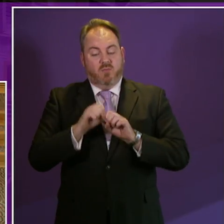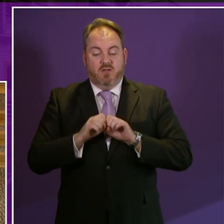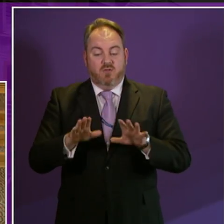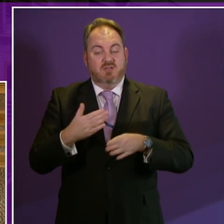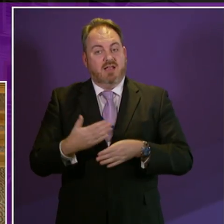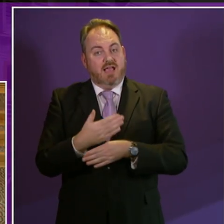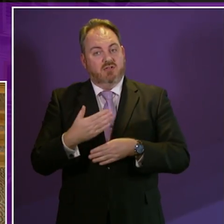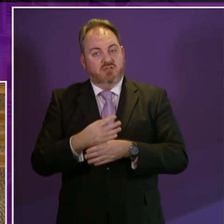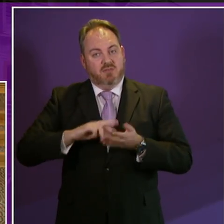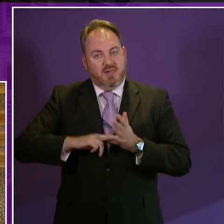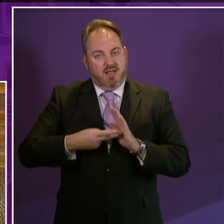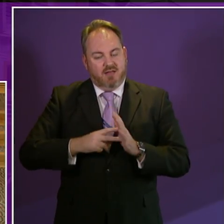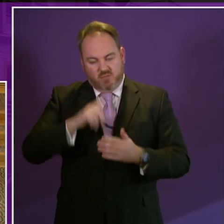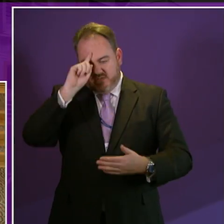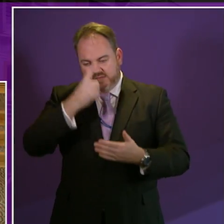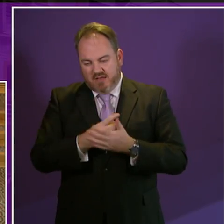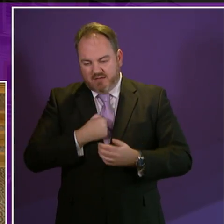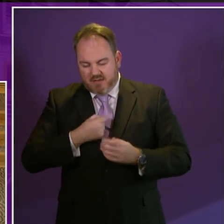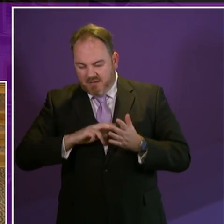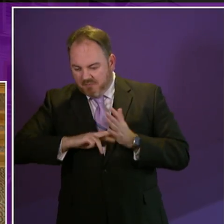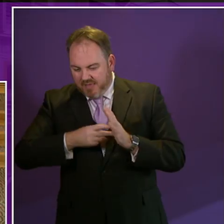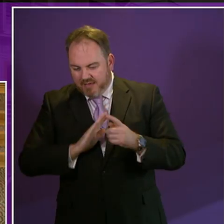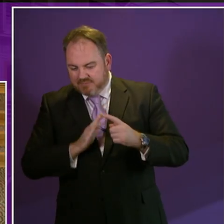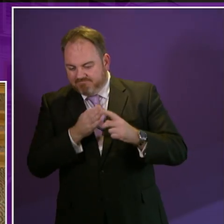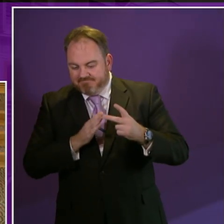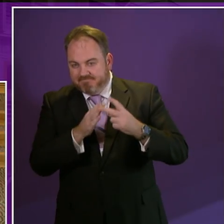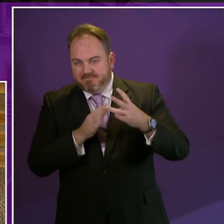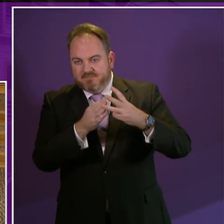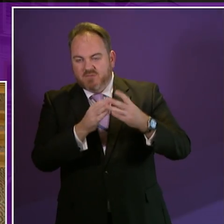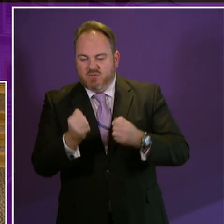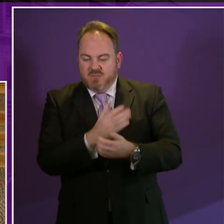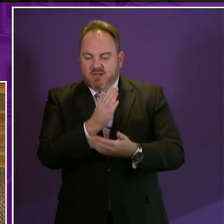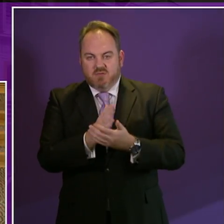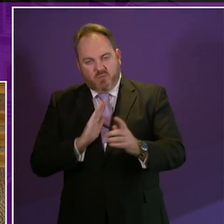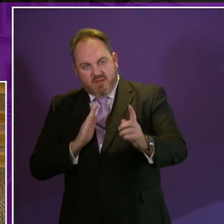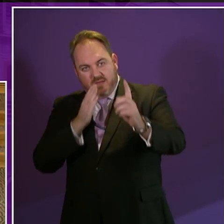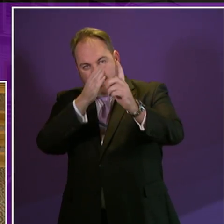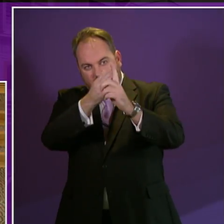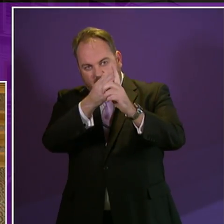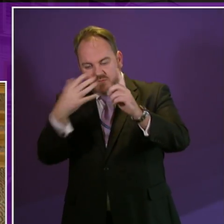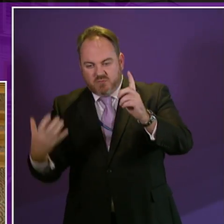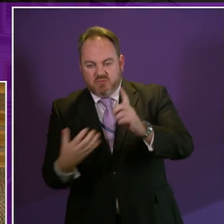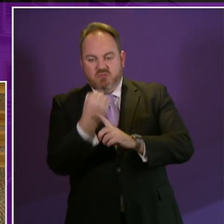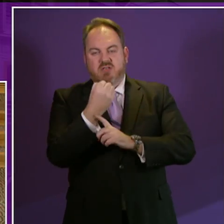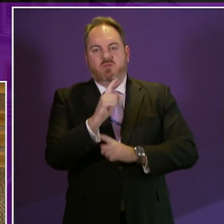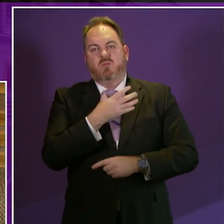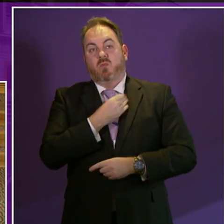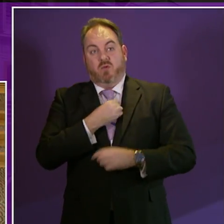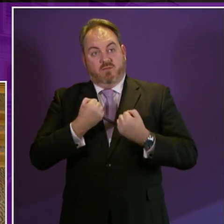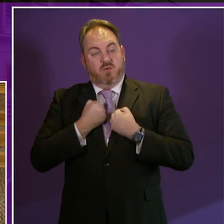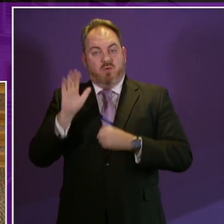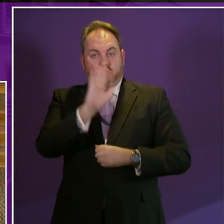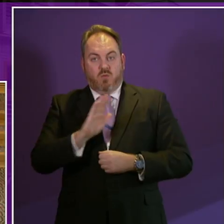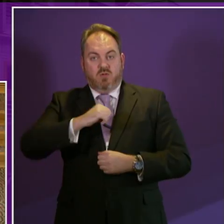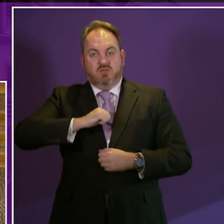setting out specific actions that we need to take to move Scotland towards where we need it to be, a fairer and more economically